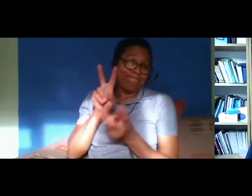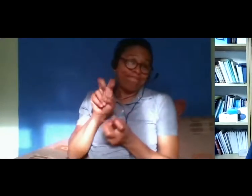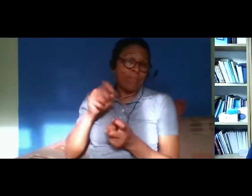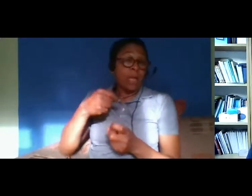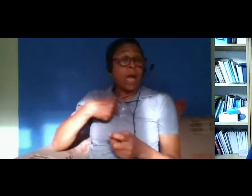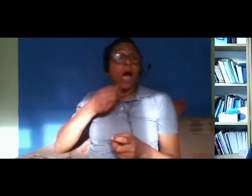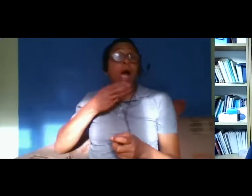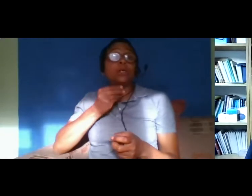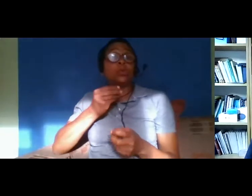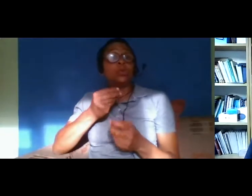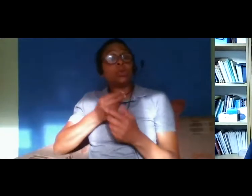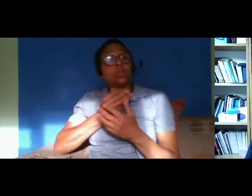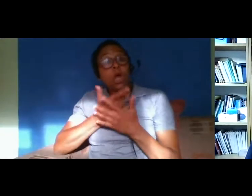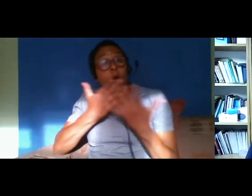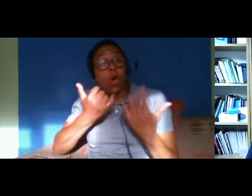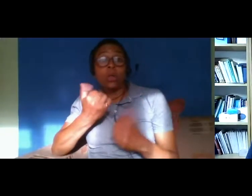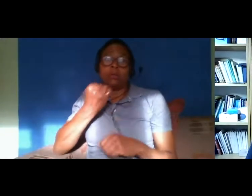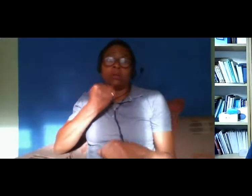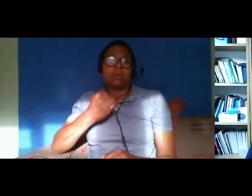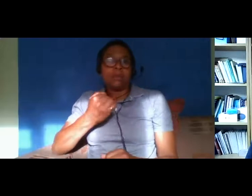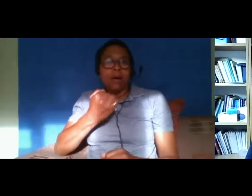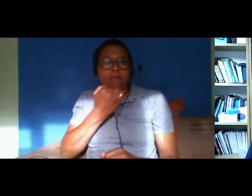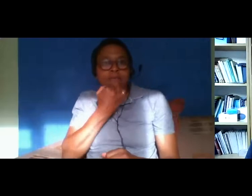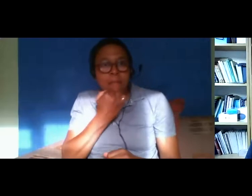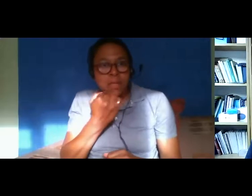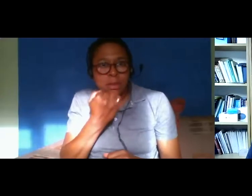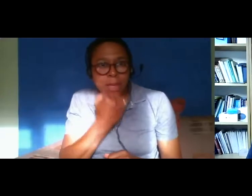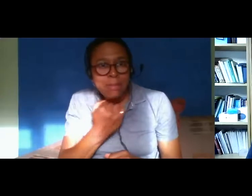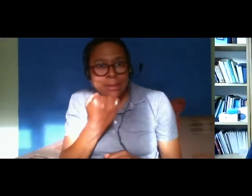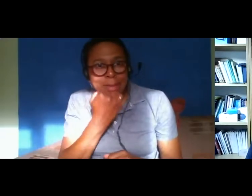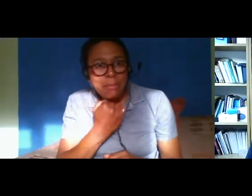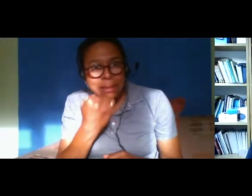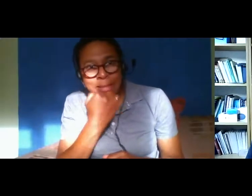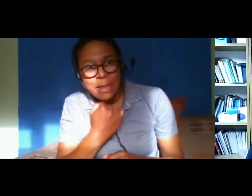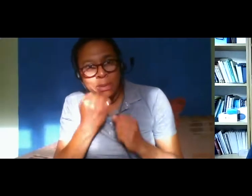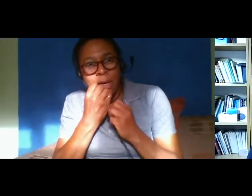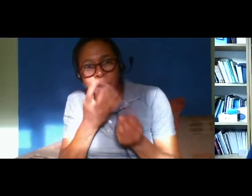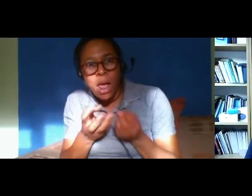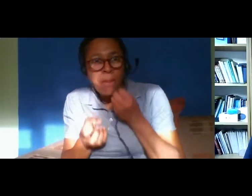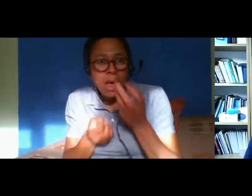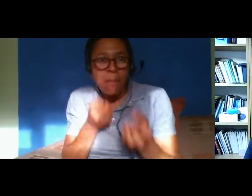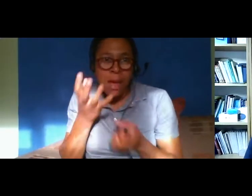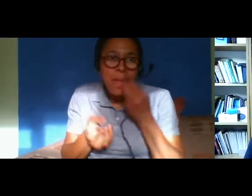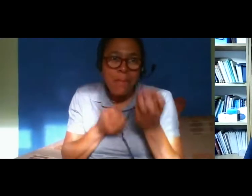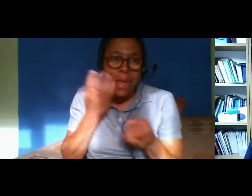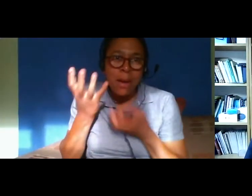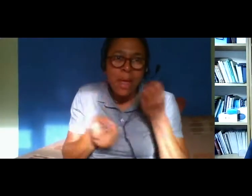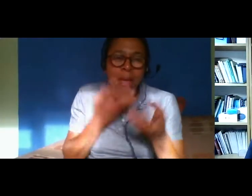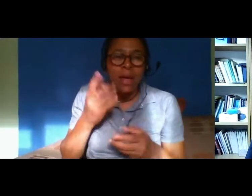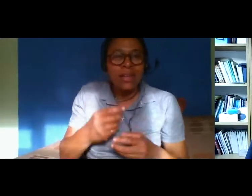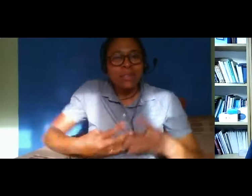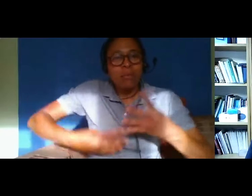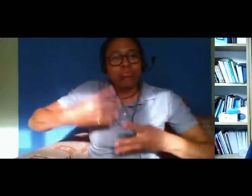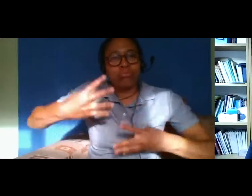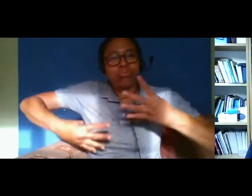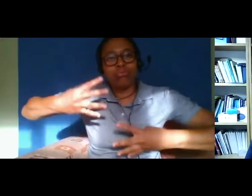to a whole load of numbers in in the presentation and sometimes uh it can be a bit uh disconcerting but